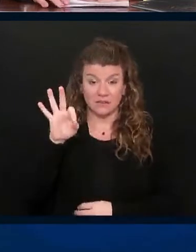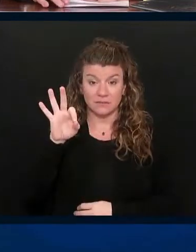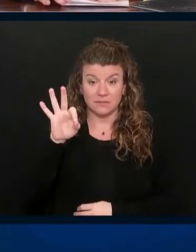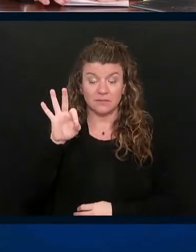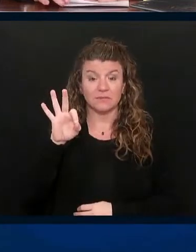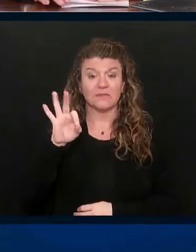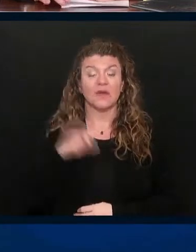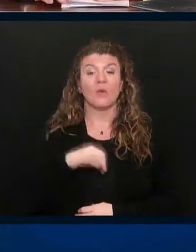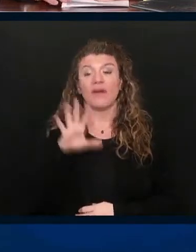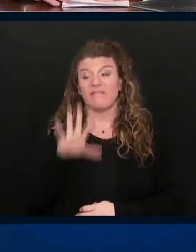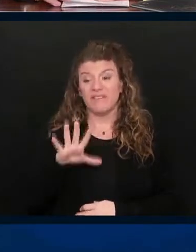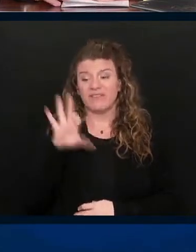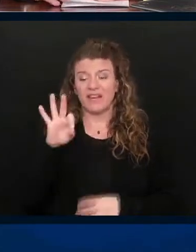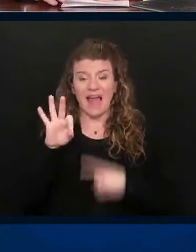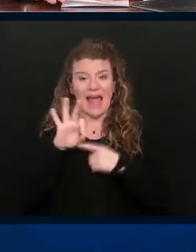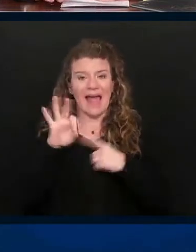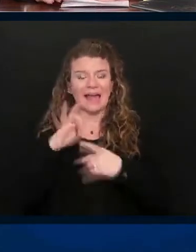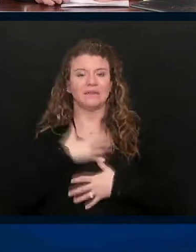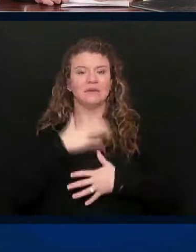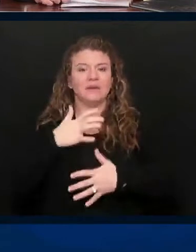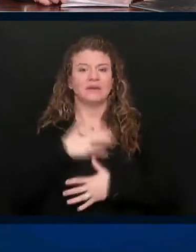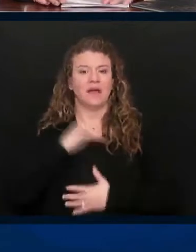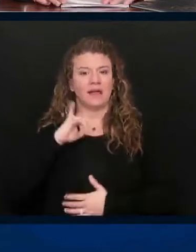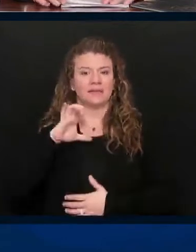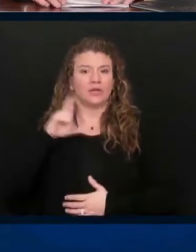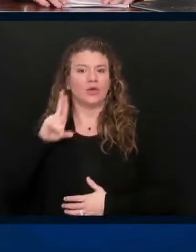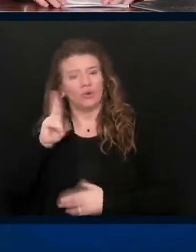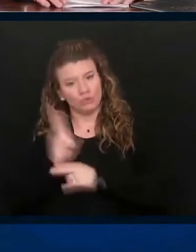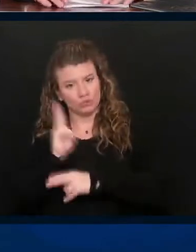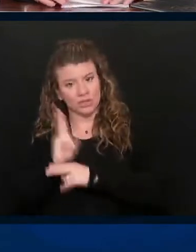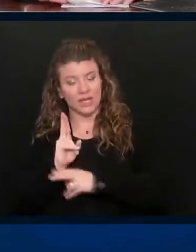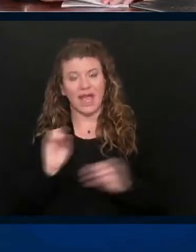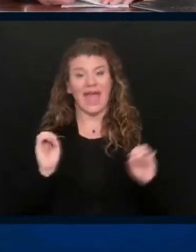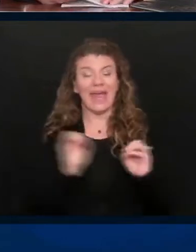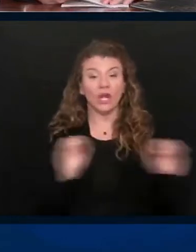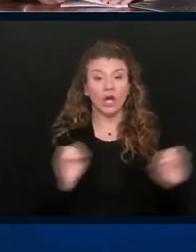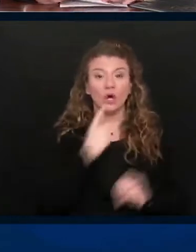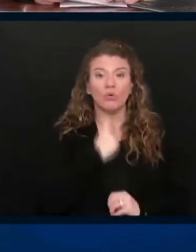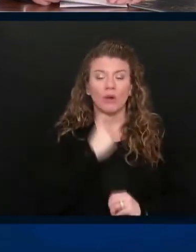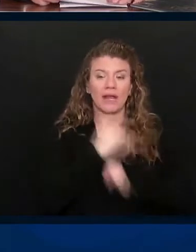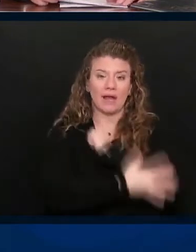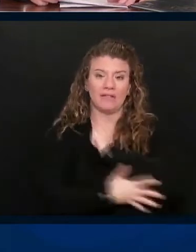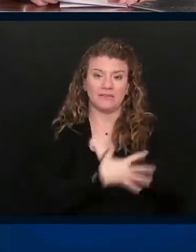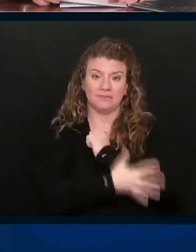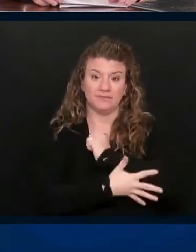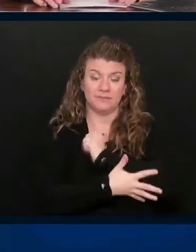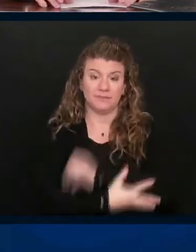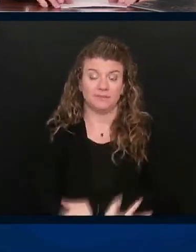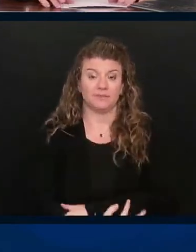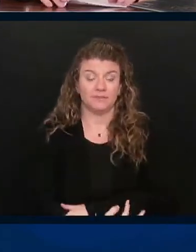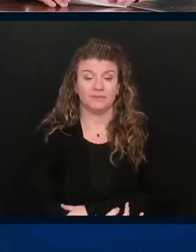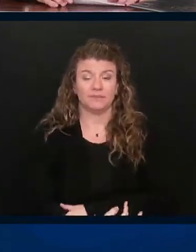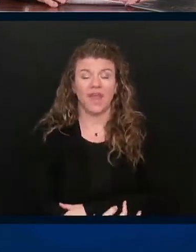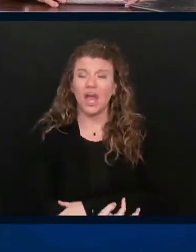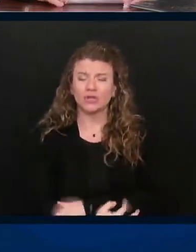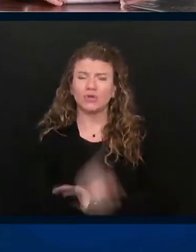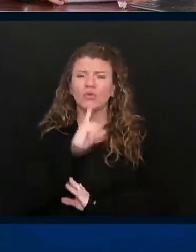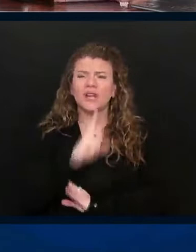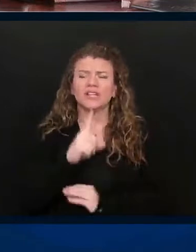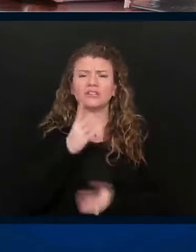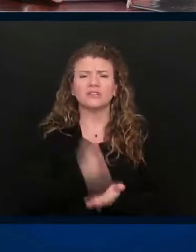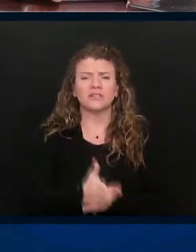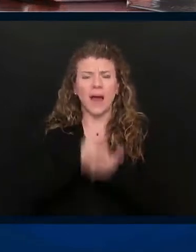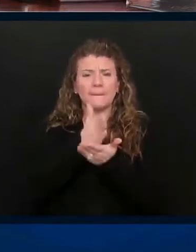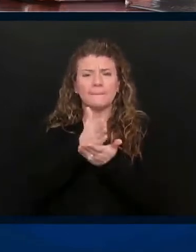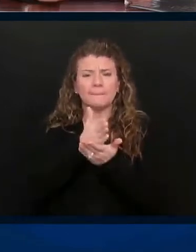There's 59 in the ICU units and you have no red counties. If you'll just pause just a second and look at